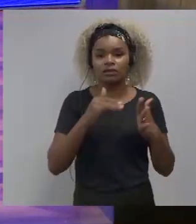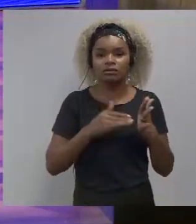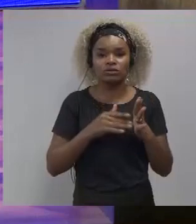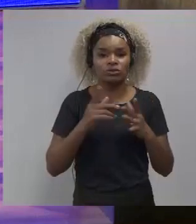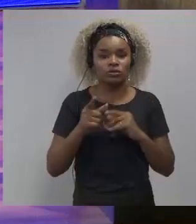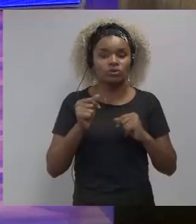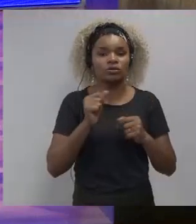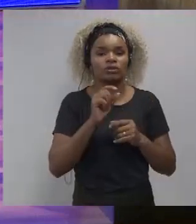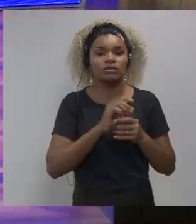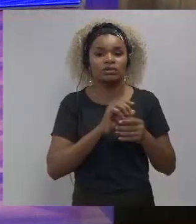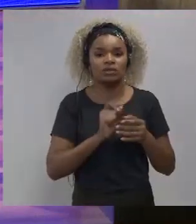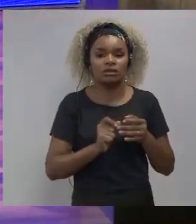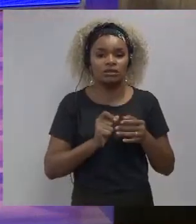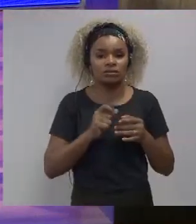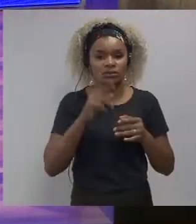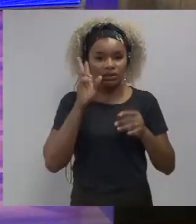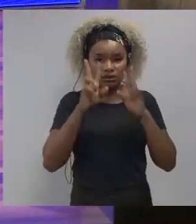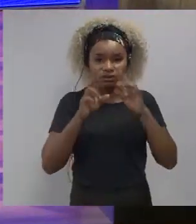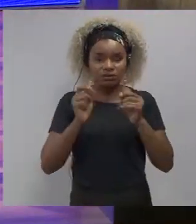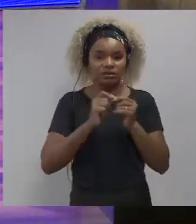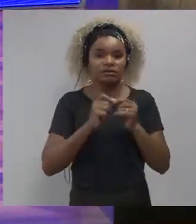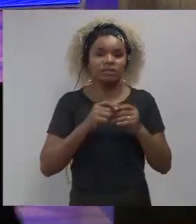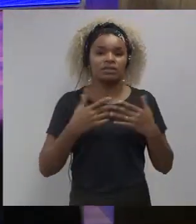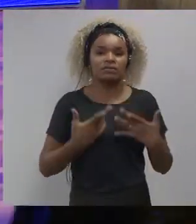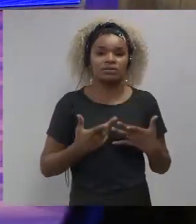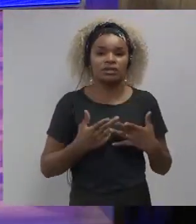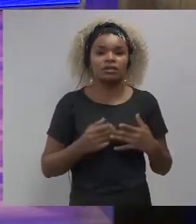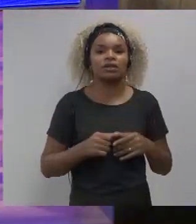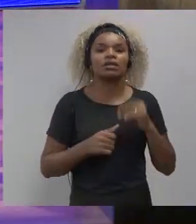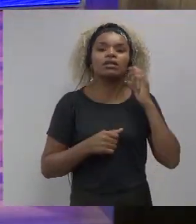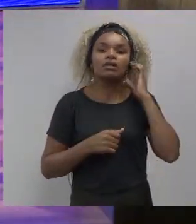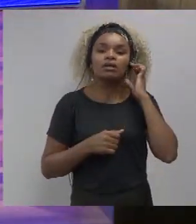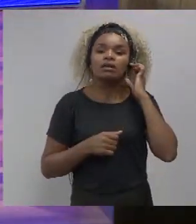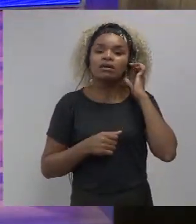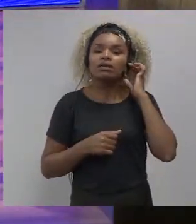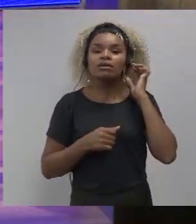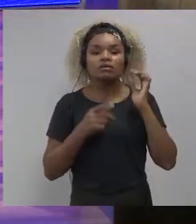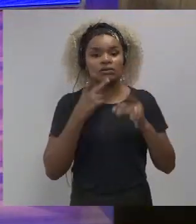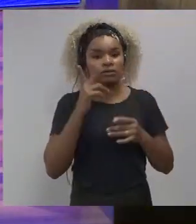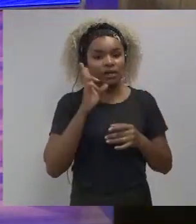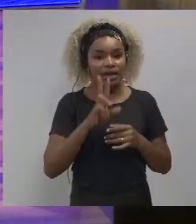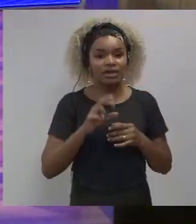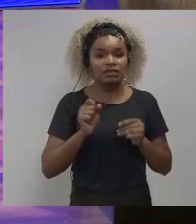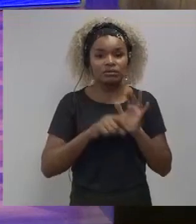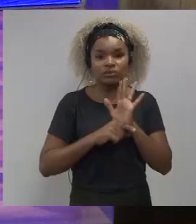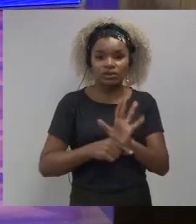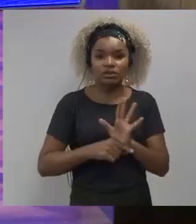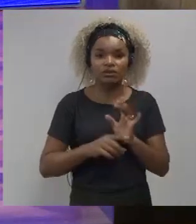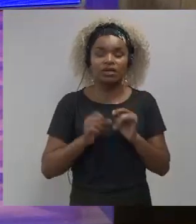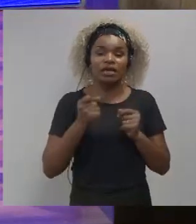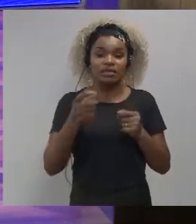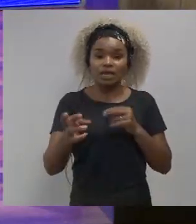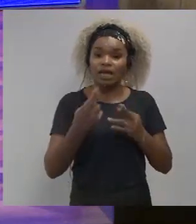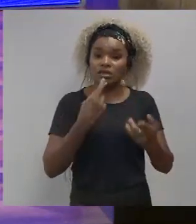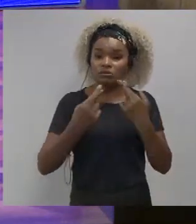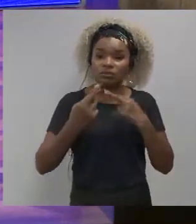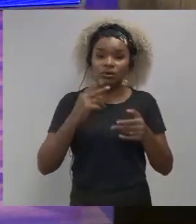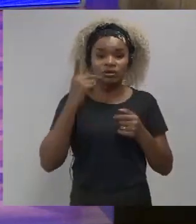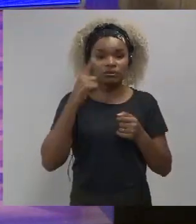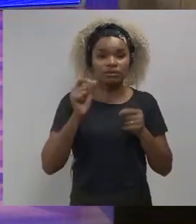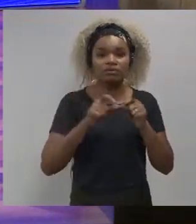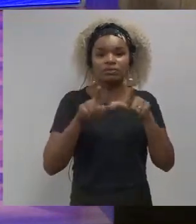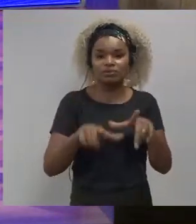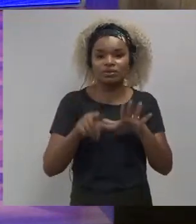hiring manager initially does when they sifts applicants is look at their answers to skills-based